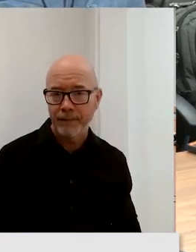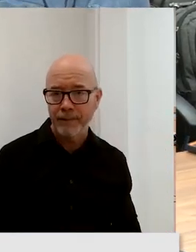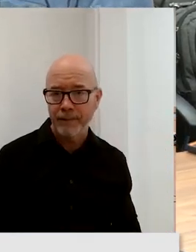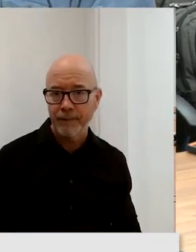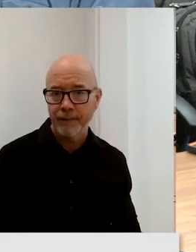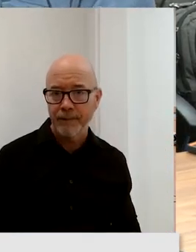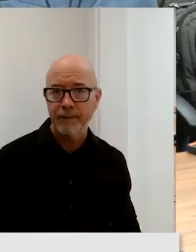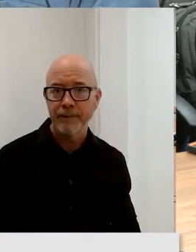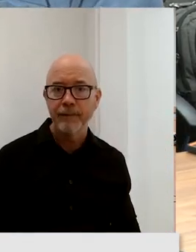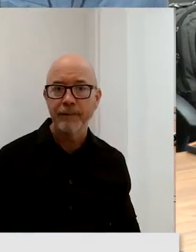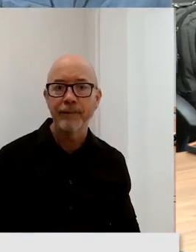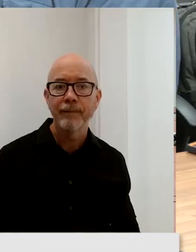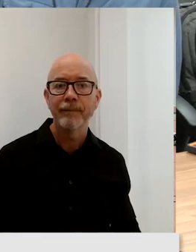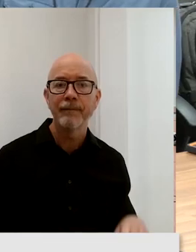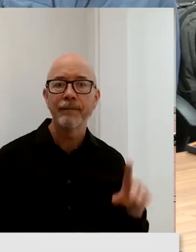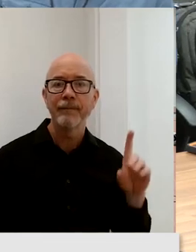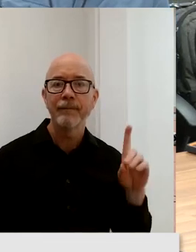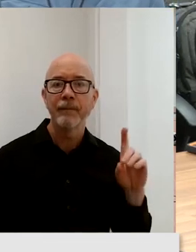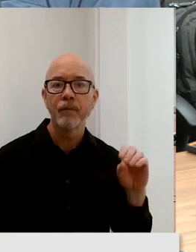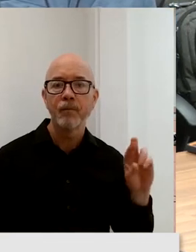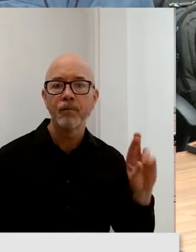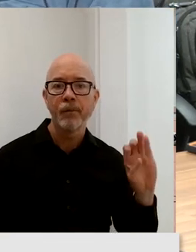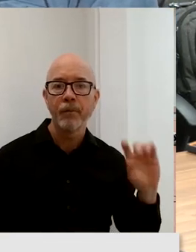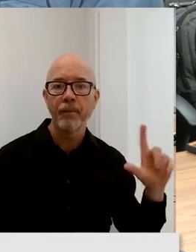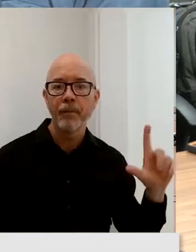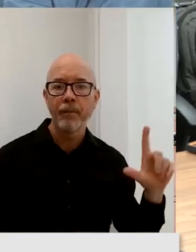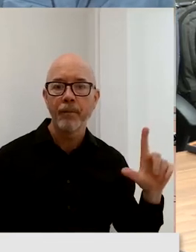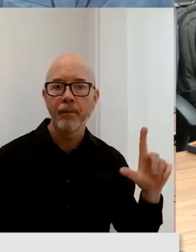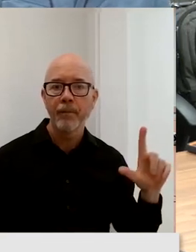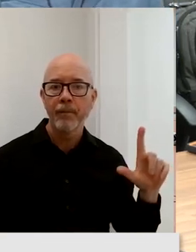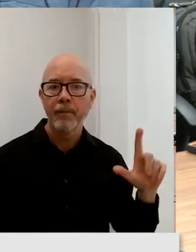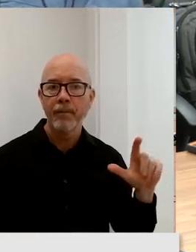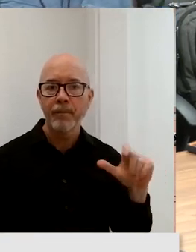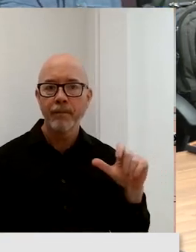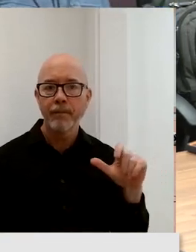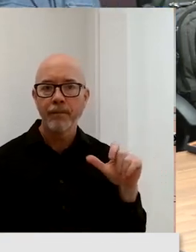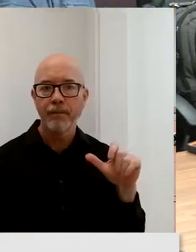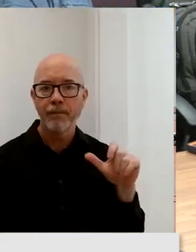I have doorbell recording. not my time to go nuts. I think it's.